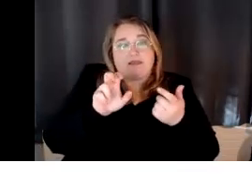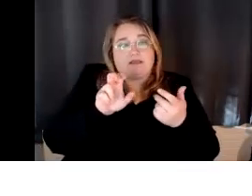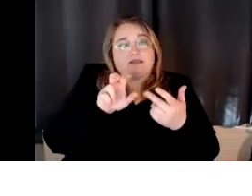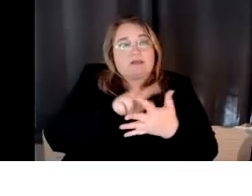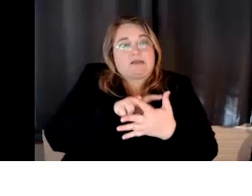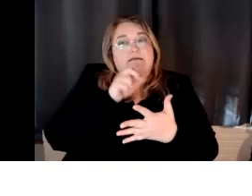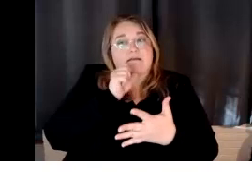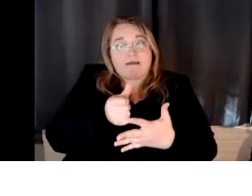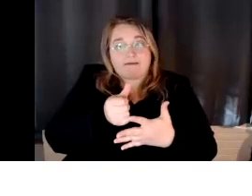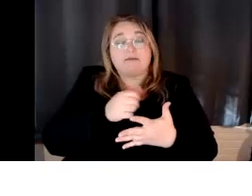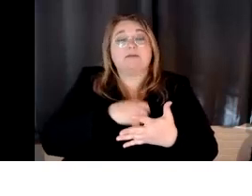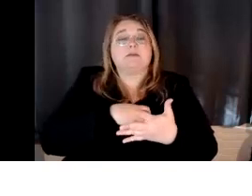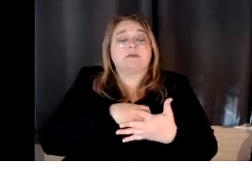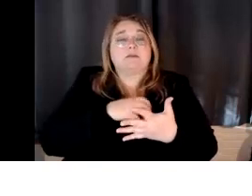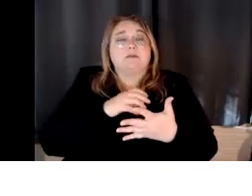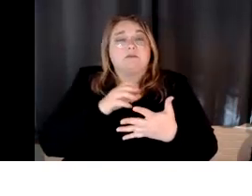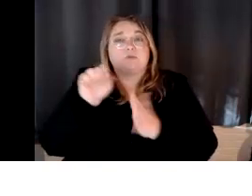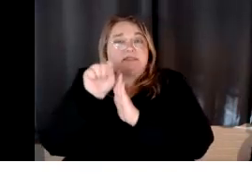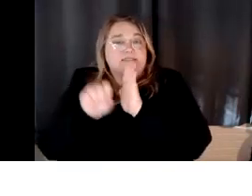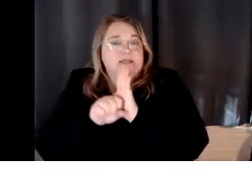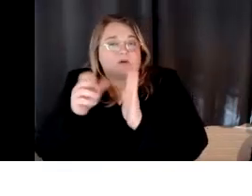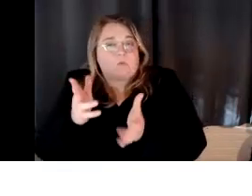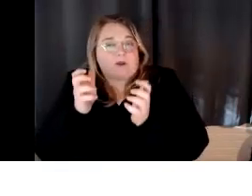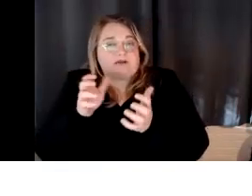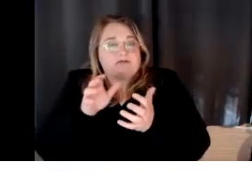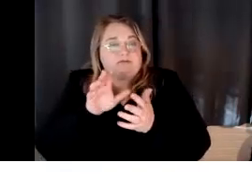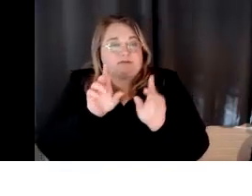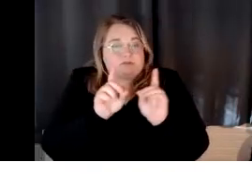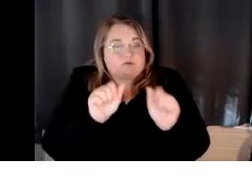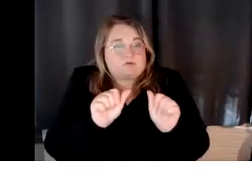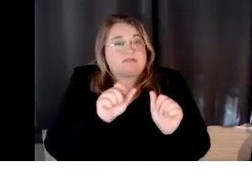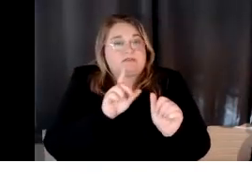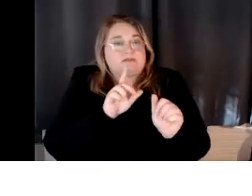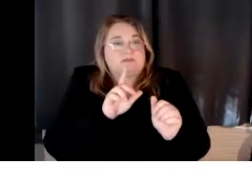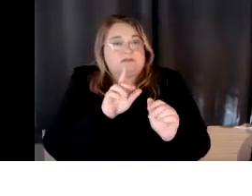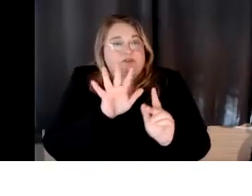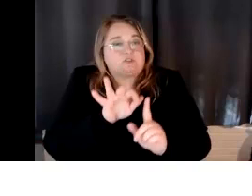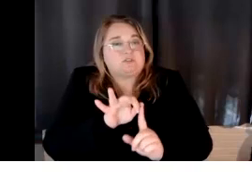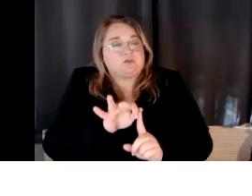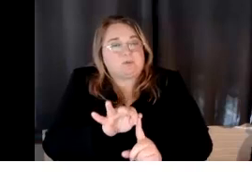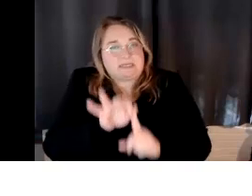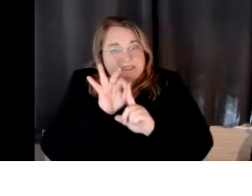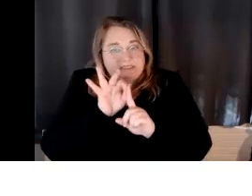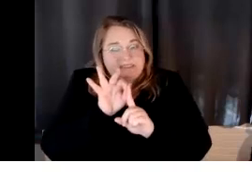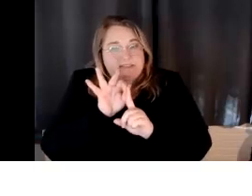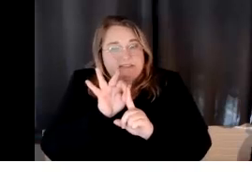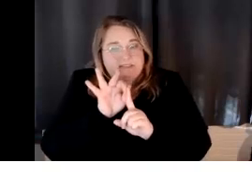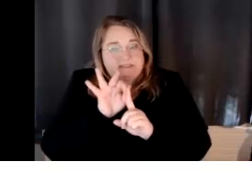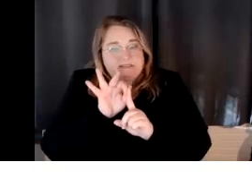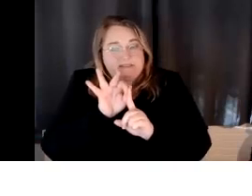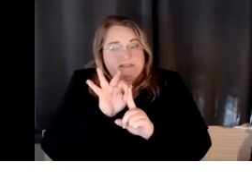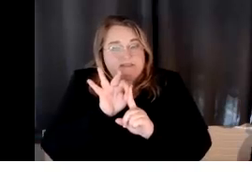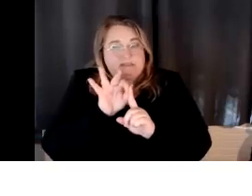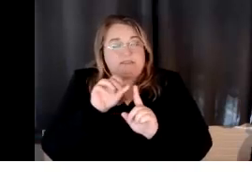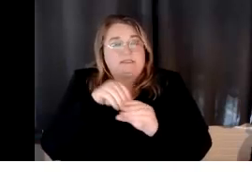these, uh, the degrees to be unique in the state of California. So the top two were